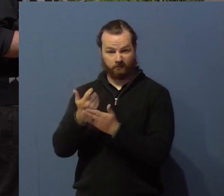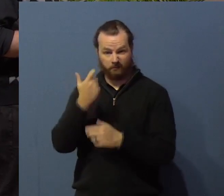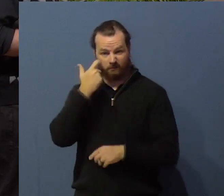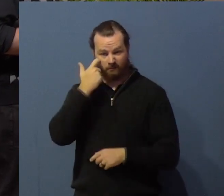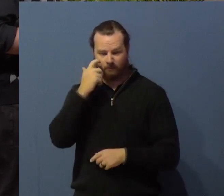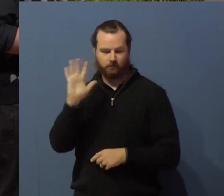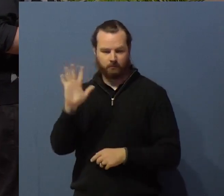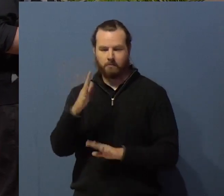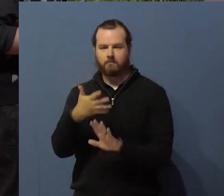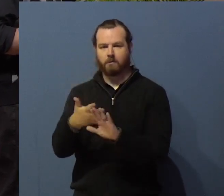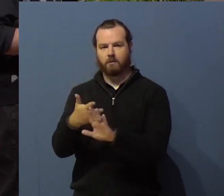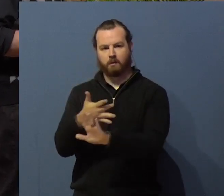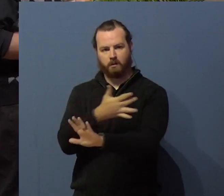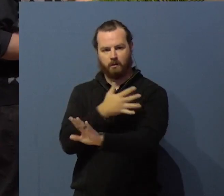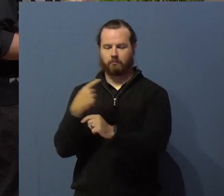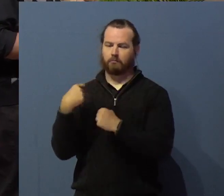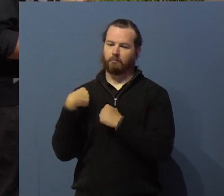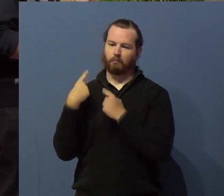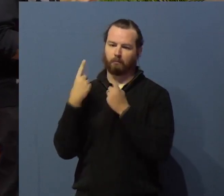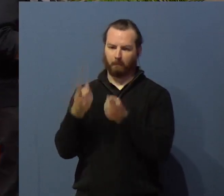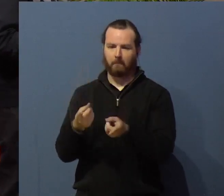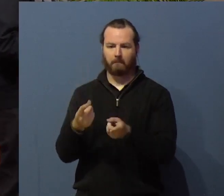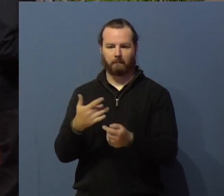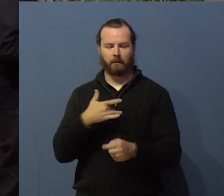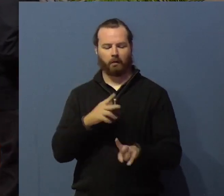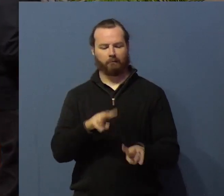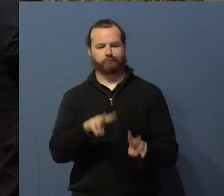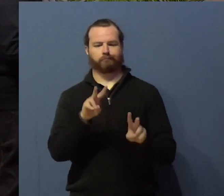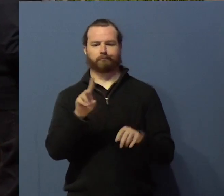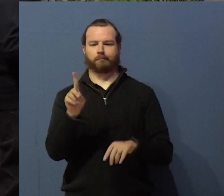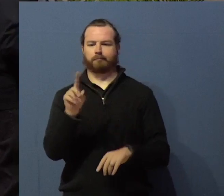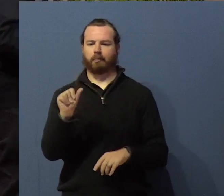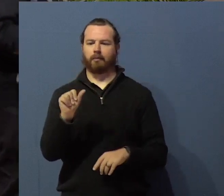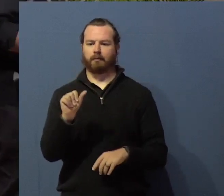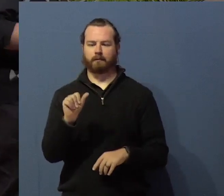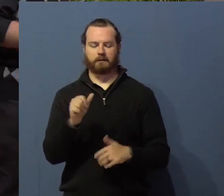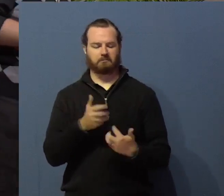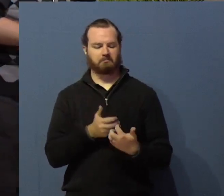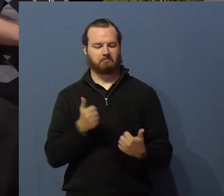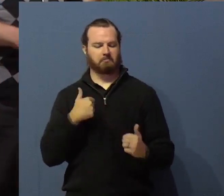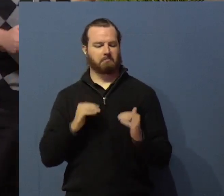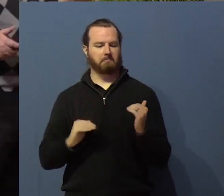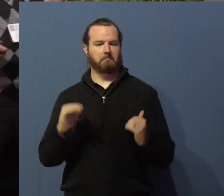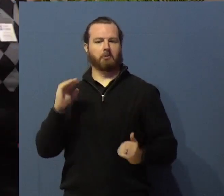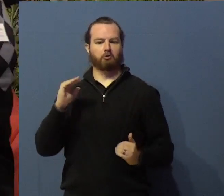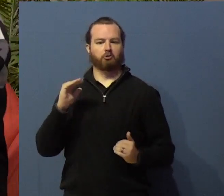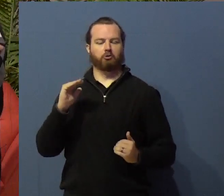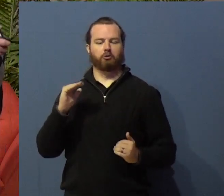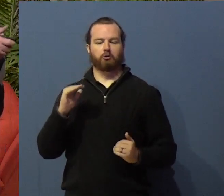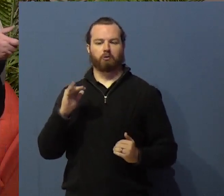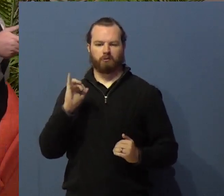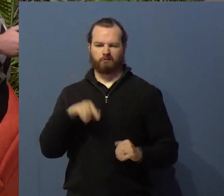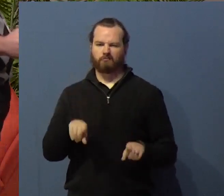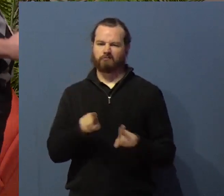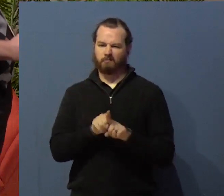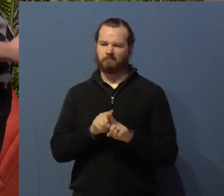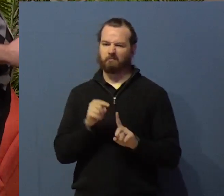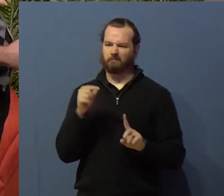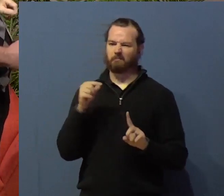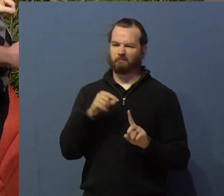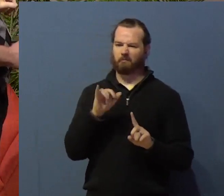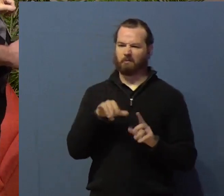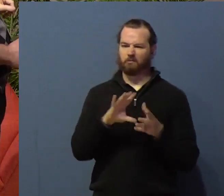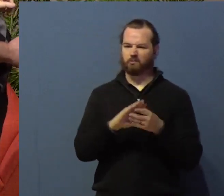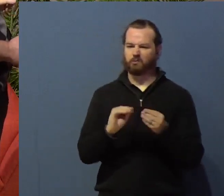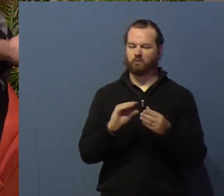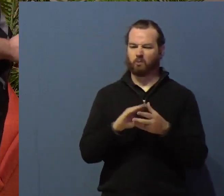We always like to separate the us and them. And that's what they're doing here. But what's the important thing? The very, very important thing comes in 1